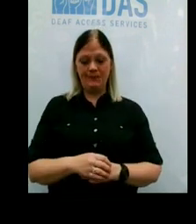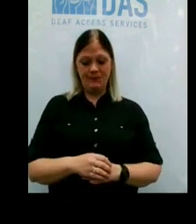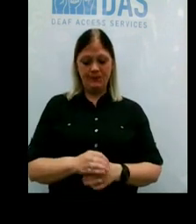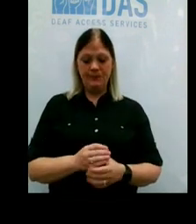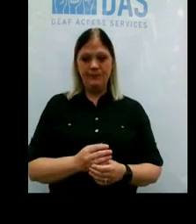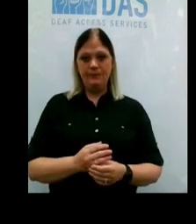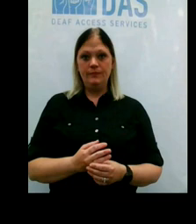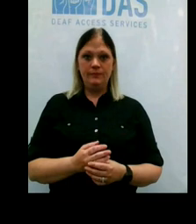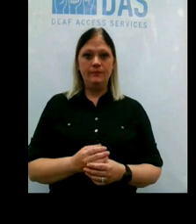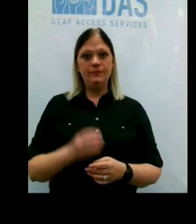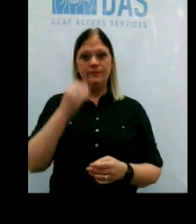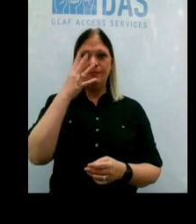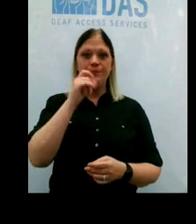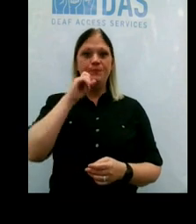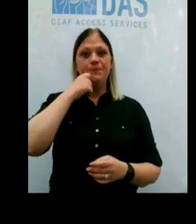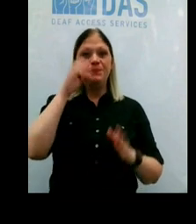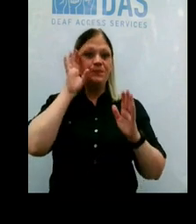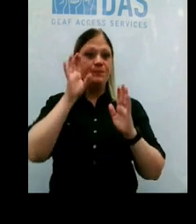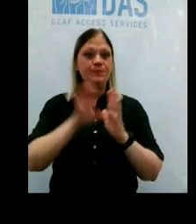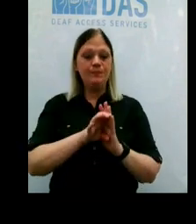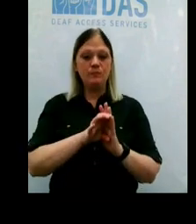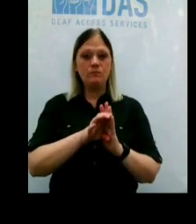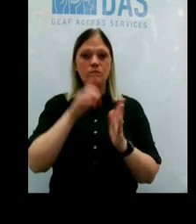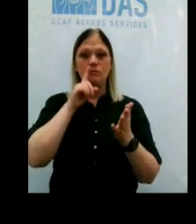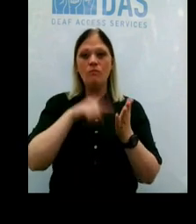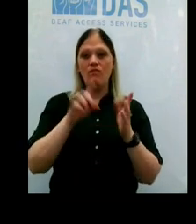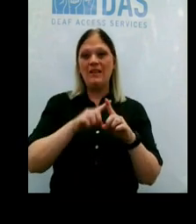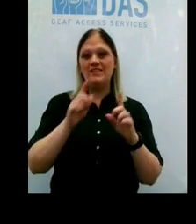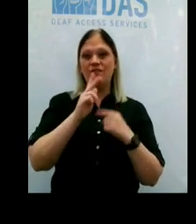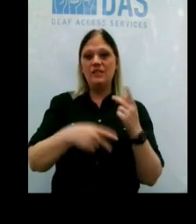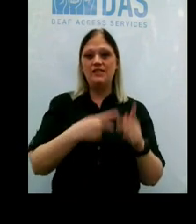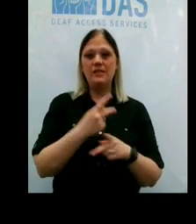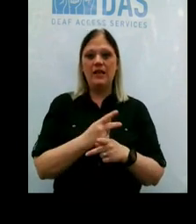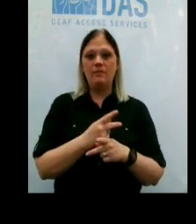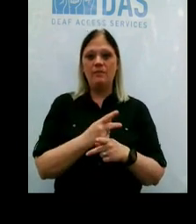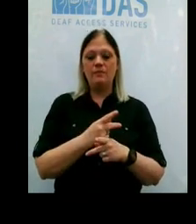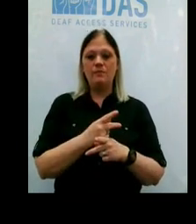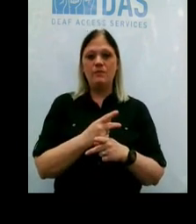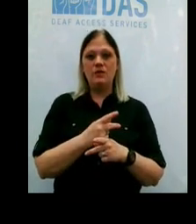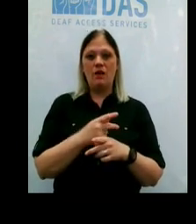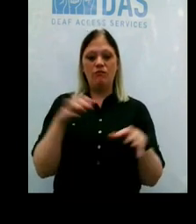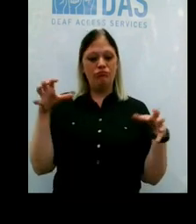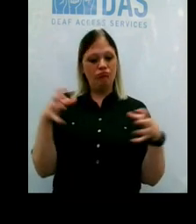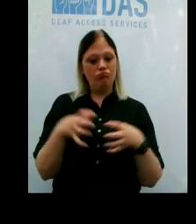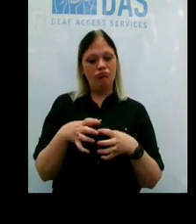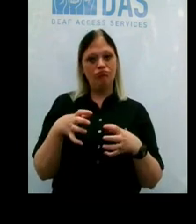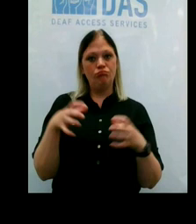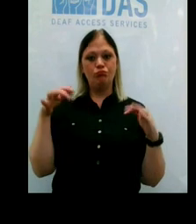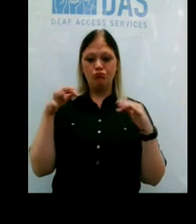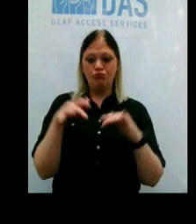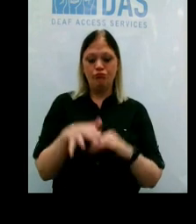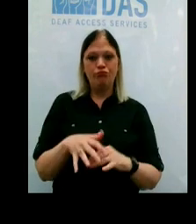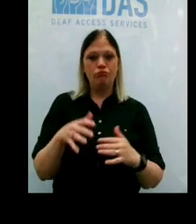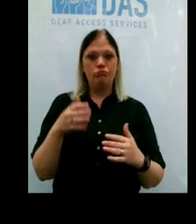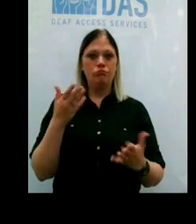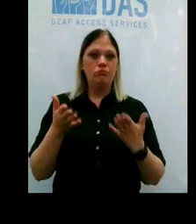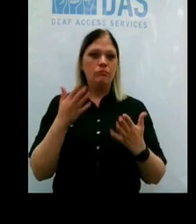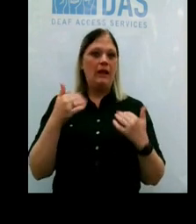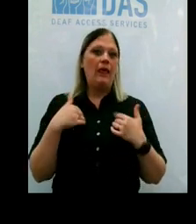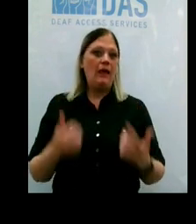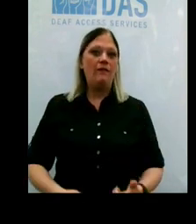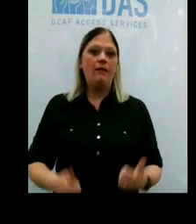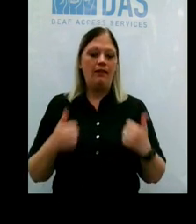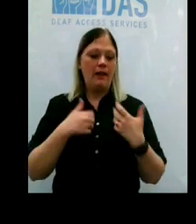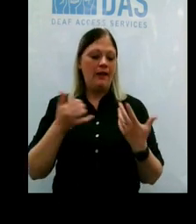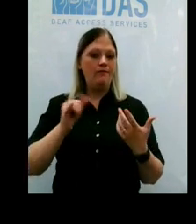so this is a pretty cool graphic looking at different types of gatherings that we may have in our lives, either